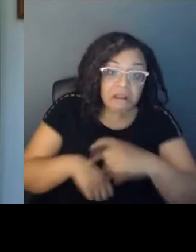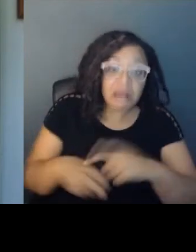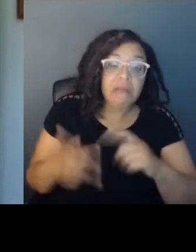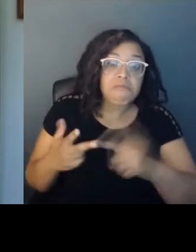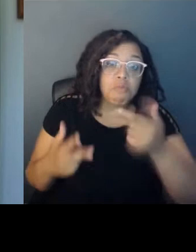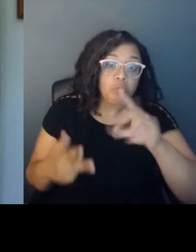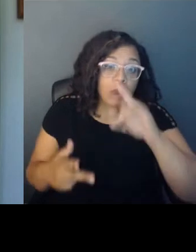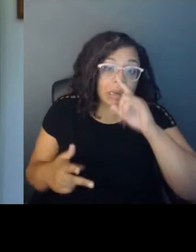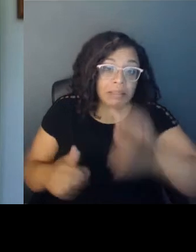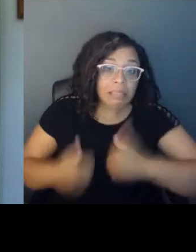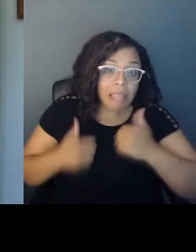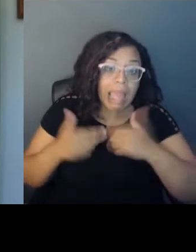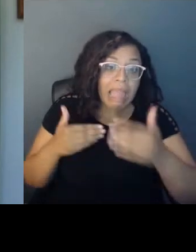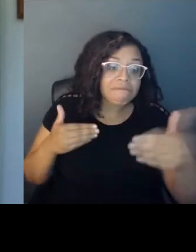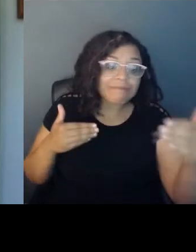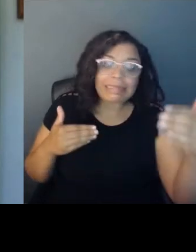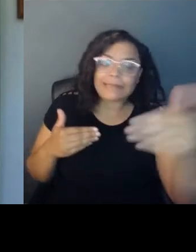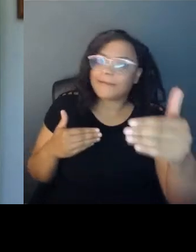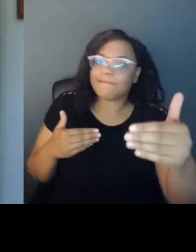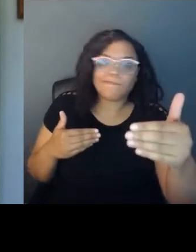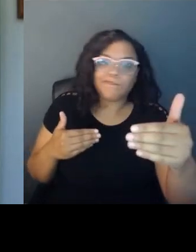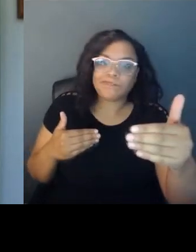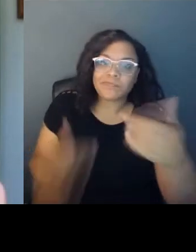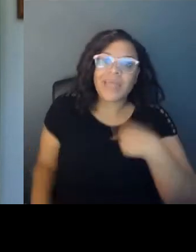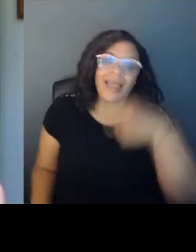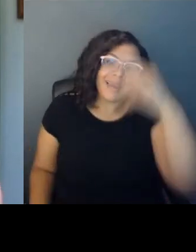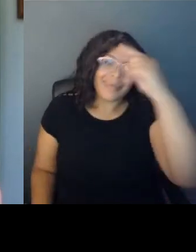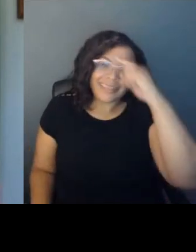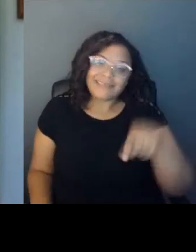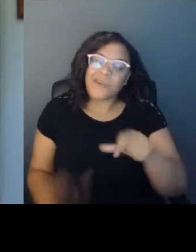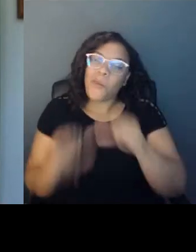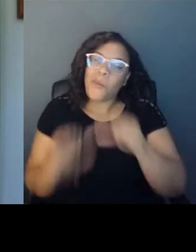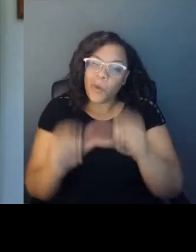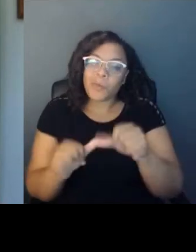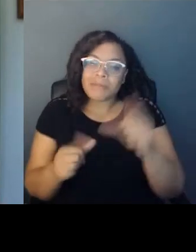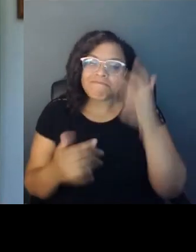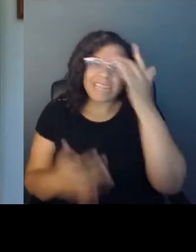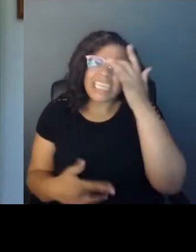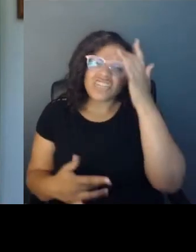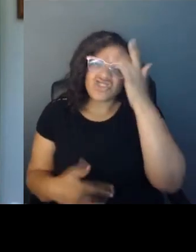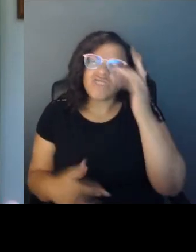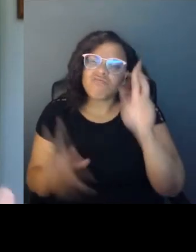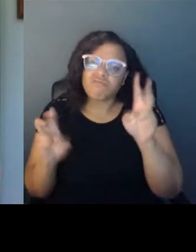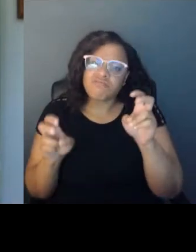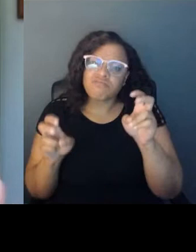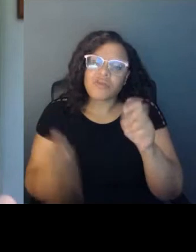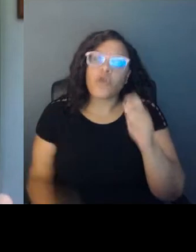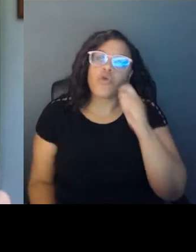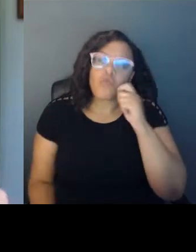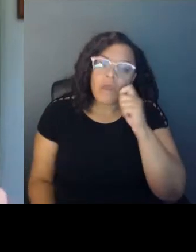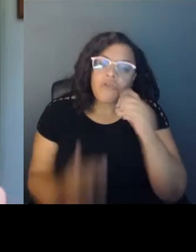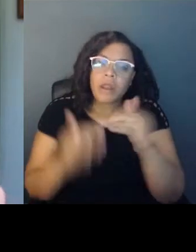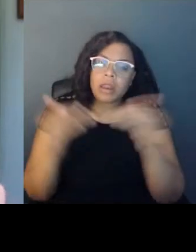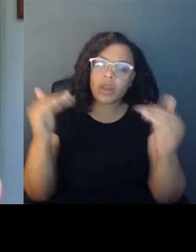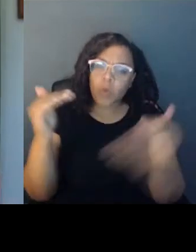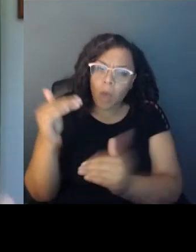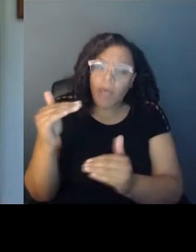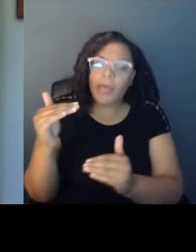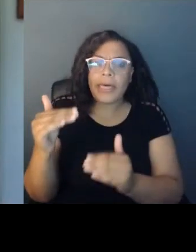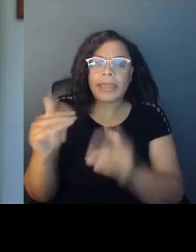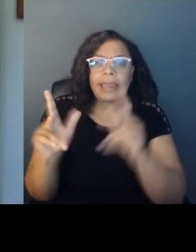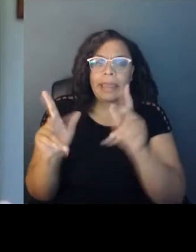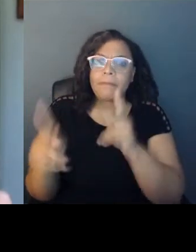as a permanent condition where racial inequality and this ideology, this idea of